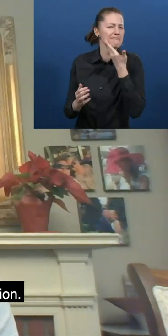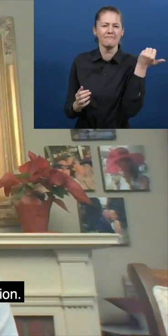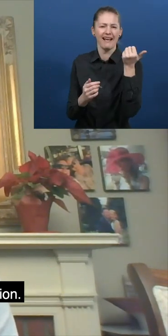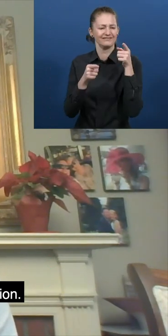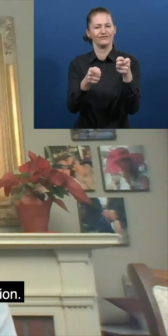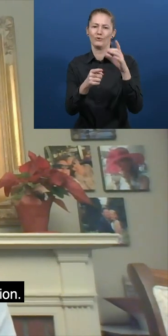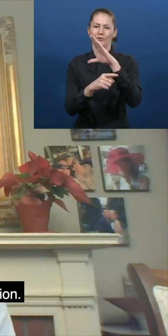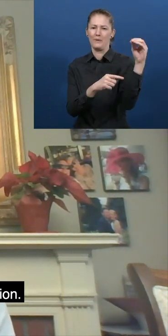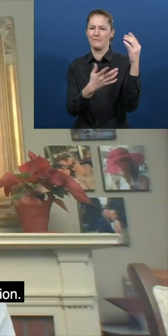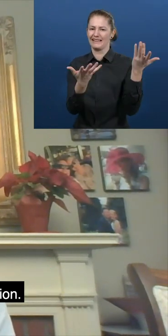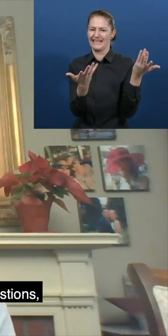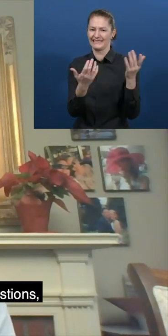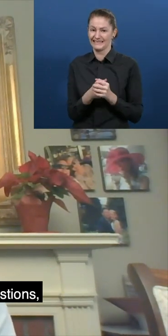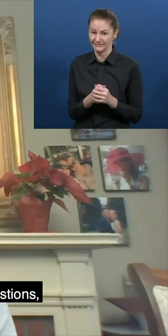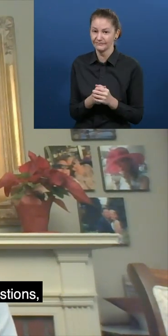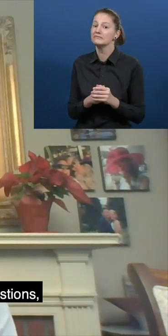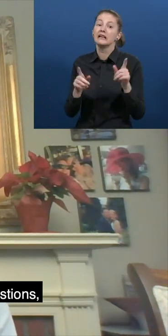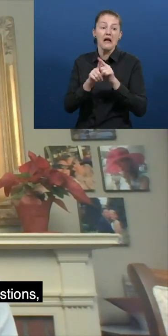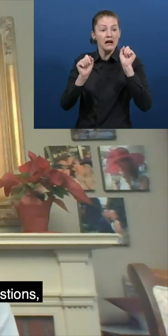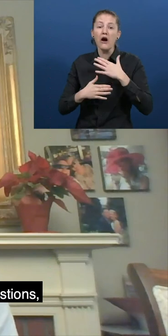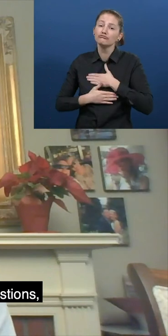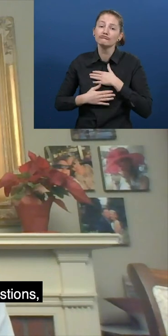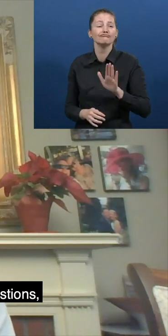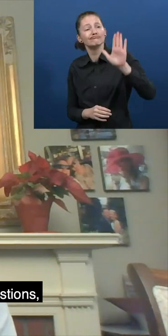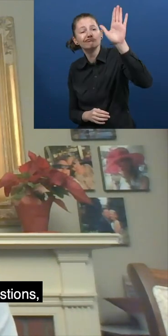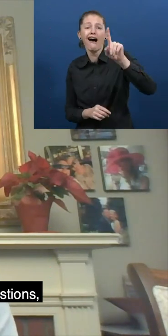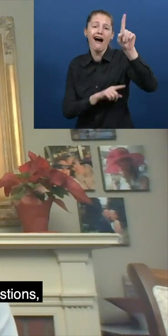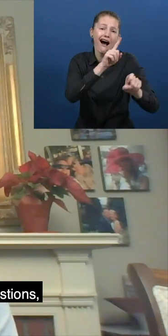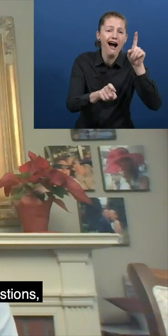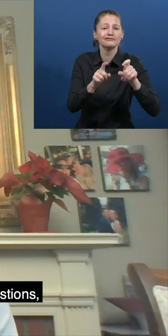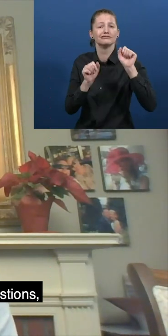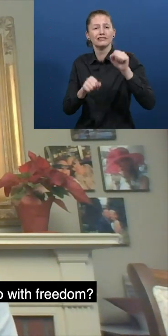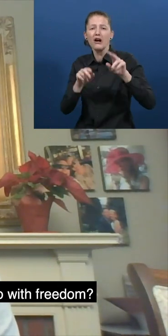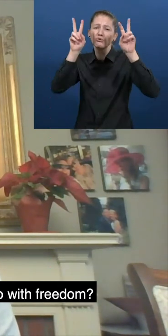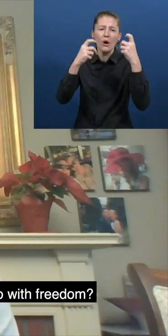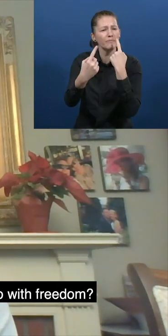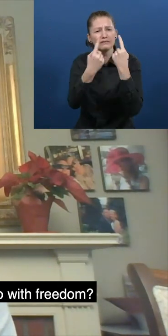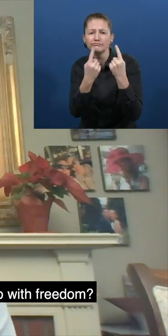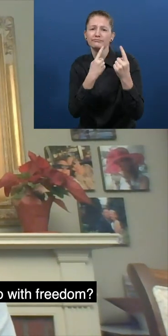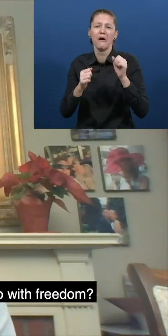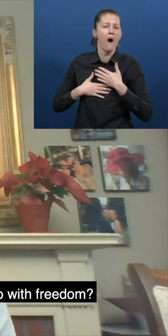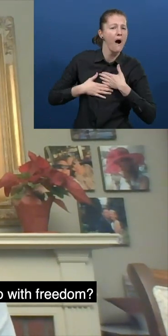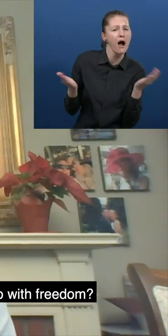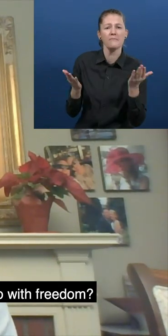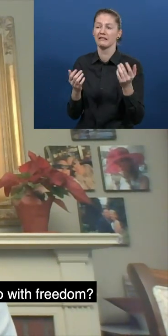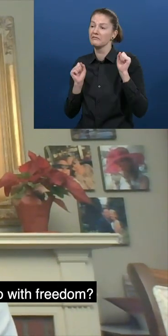give their best to the organization. Are they comfortable raising issues, asking questions, being open about who they are and what they want to